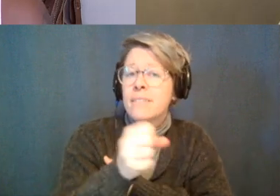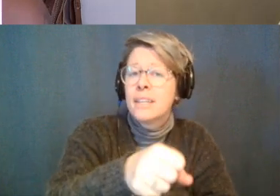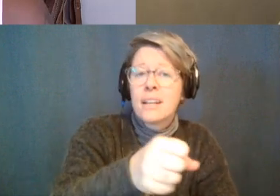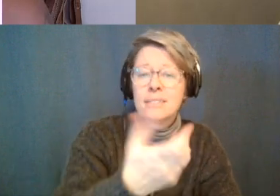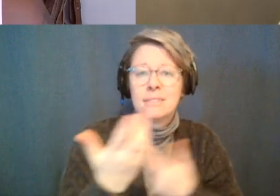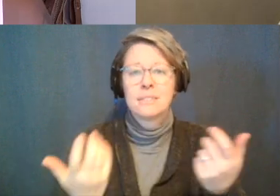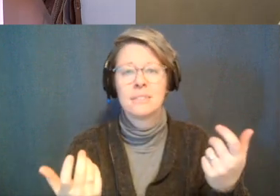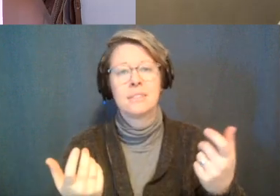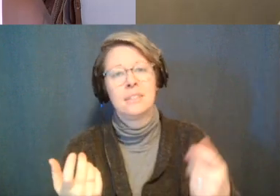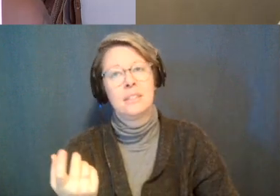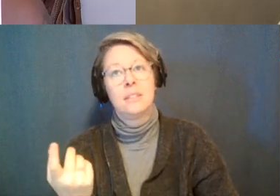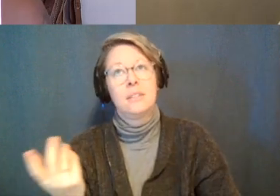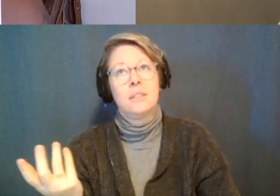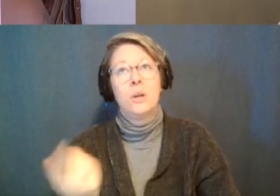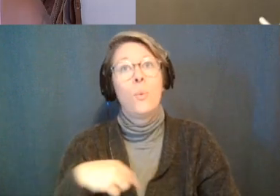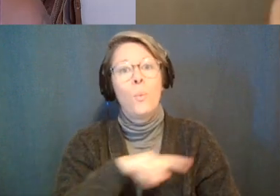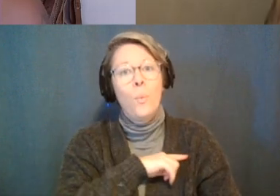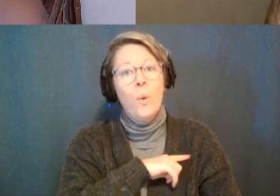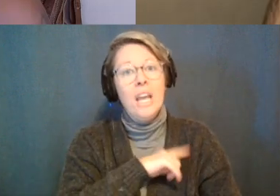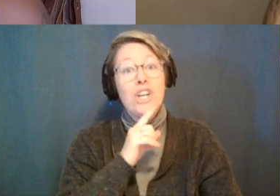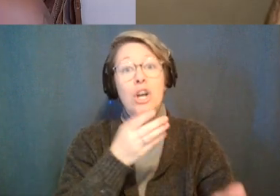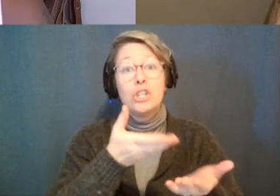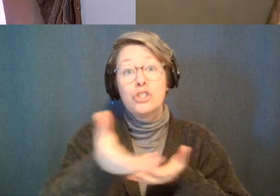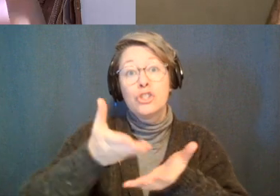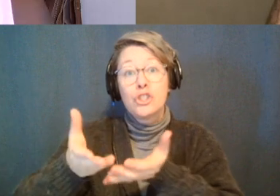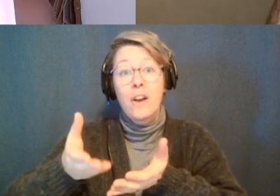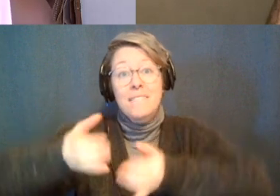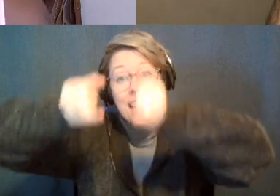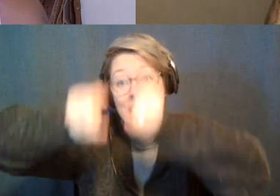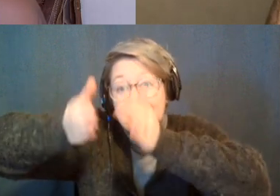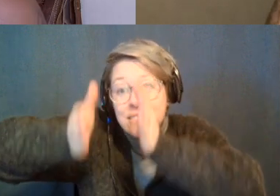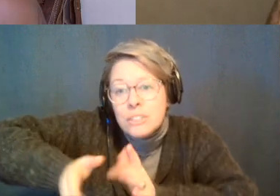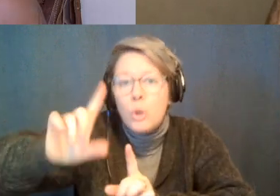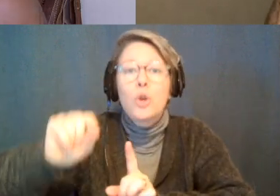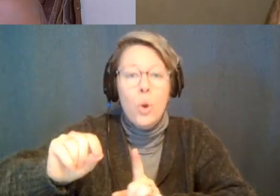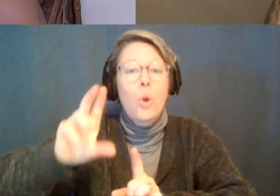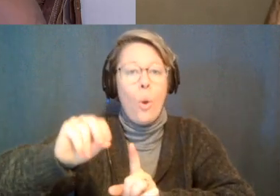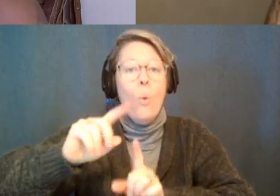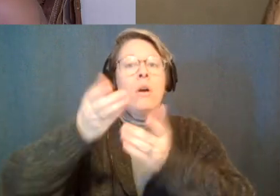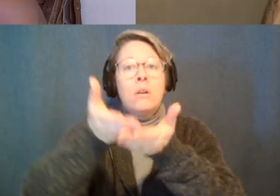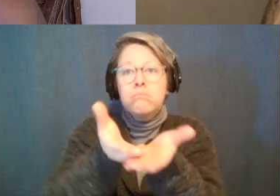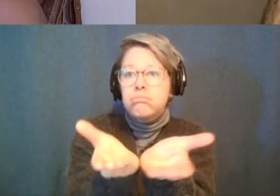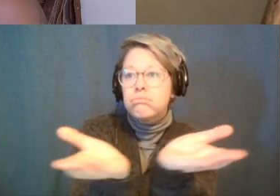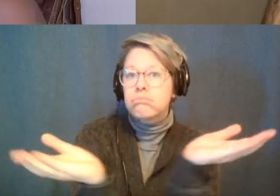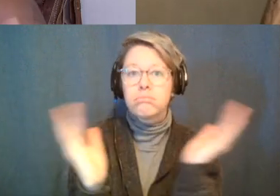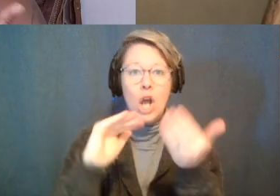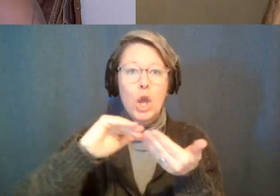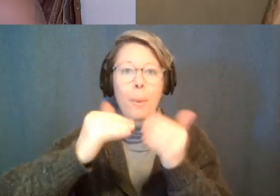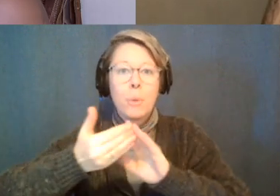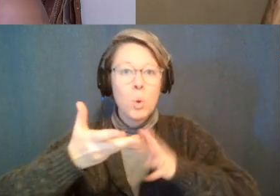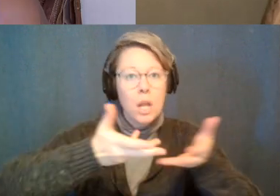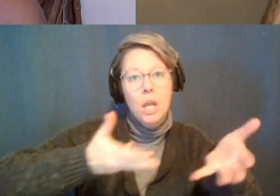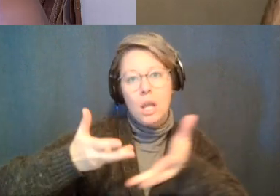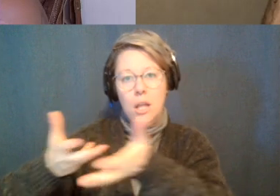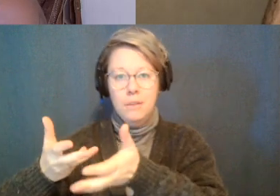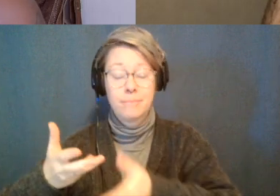the individual we're here to serve the individuals in the whole together like this is like a community effort but yeah like that's the